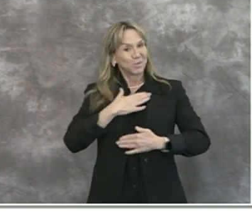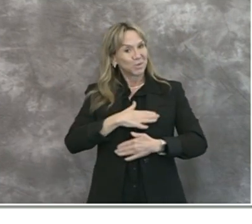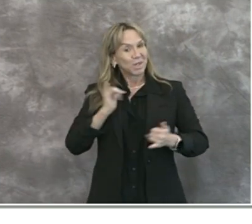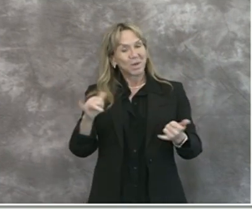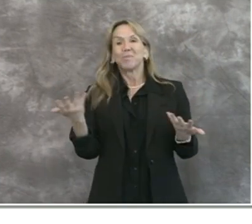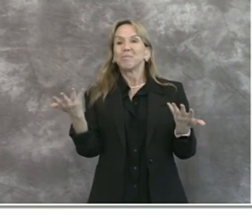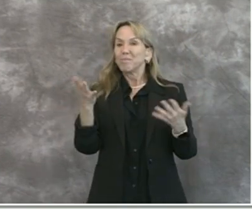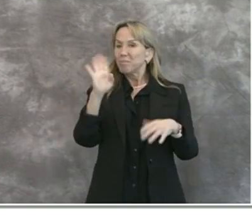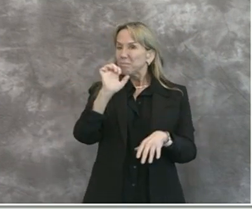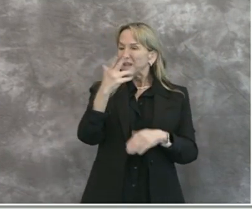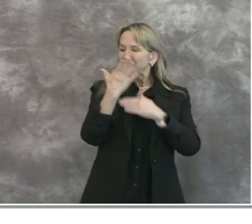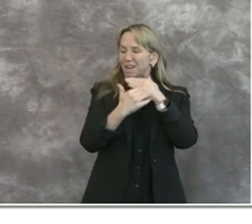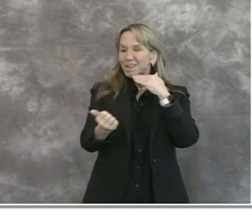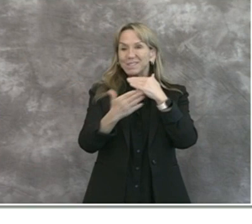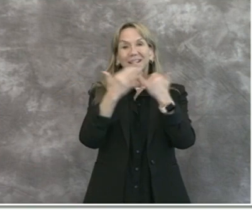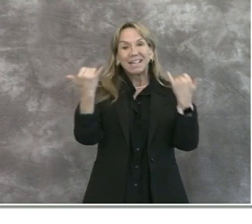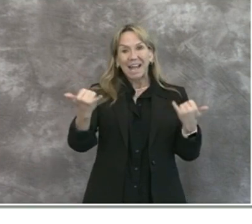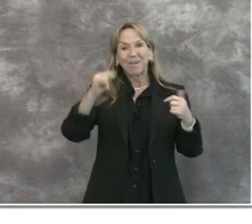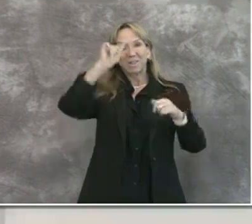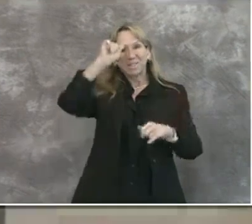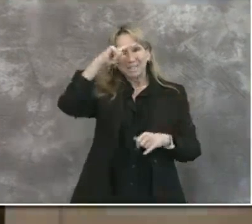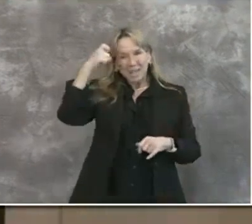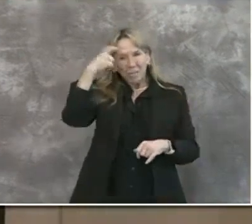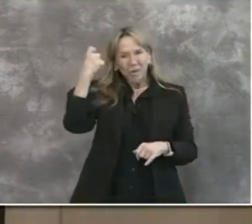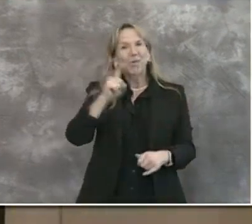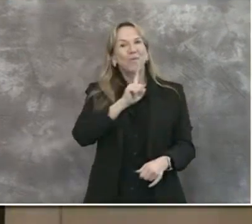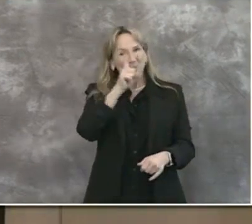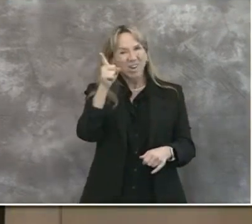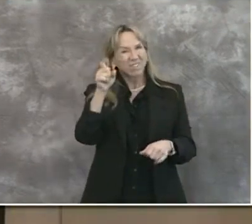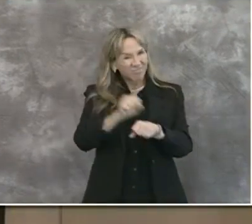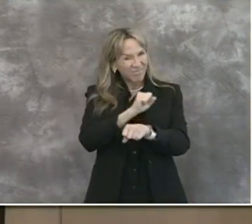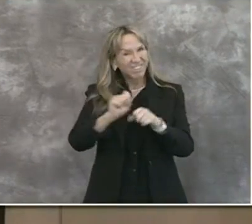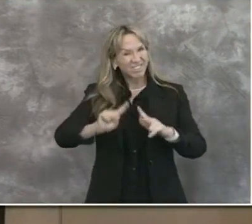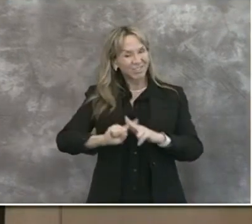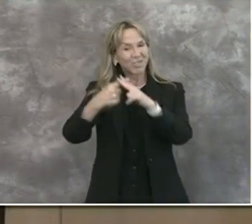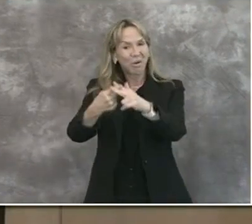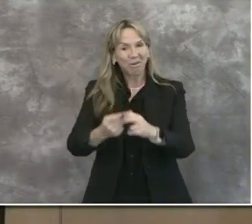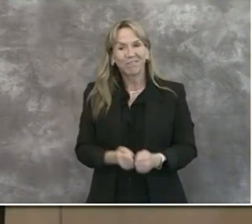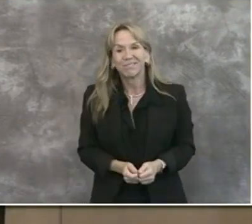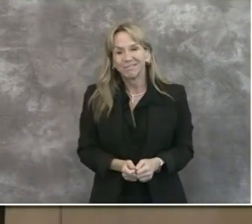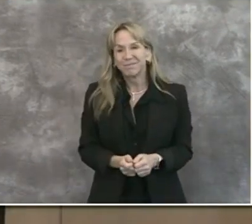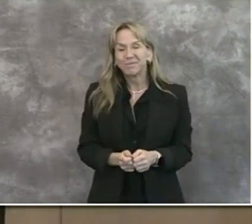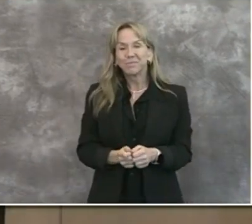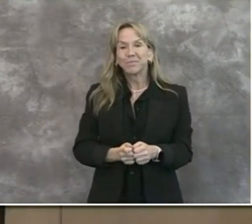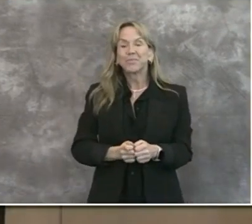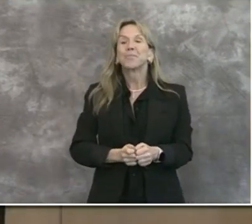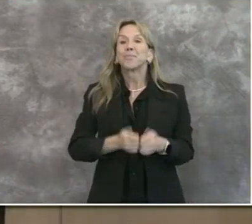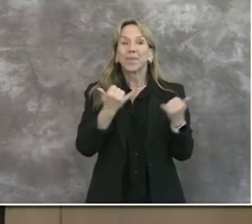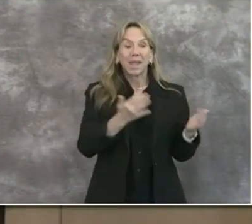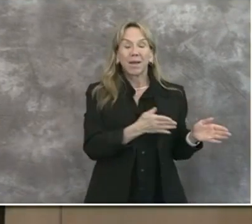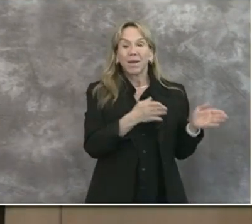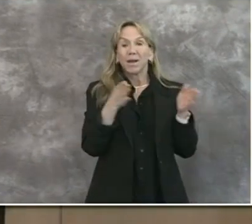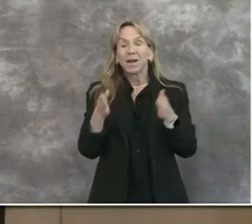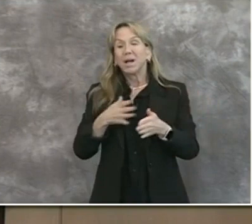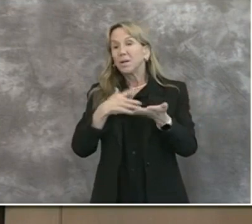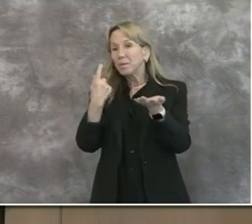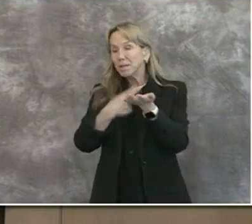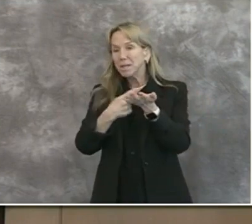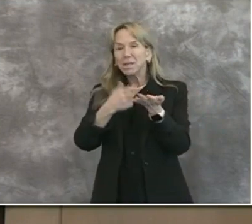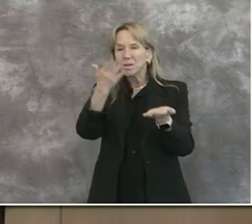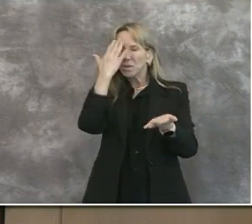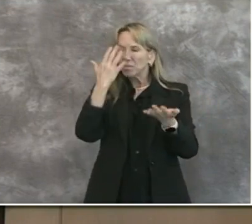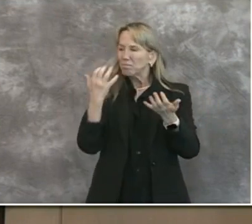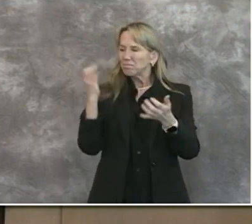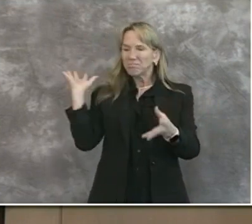Our endless summer has truly begun. Now let's switch gears and move to another topic. Over the years, I've donated